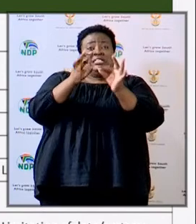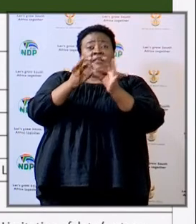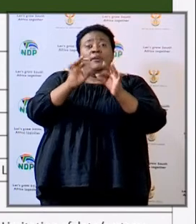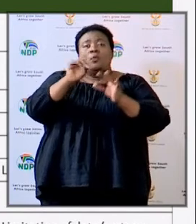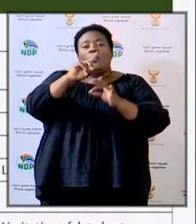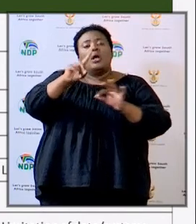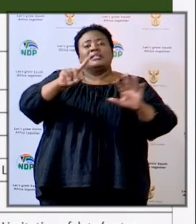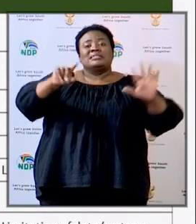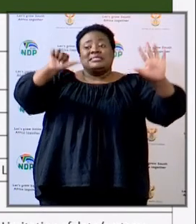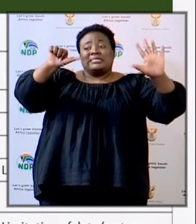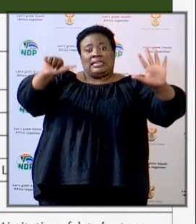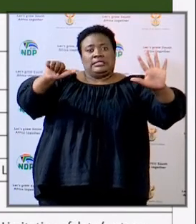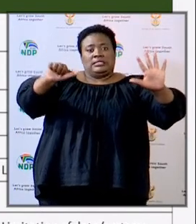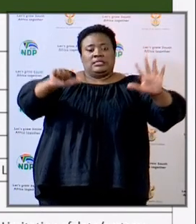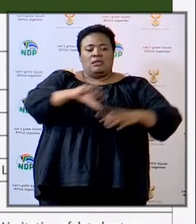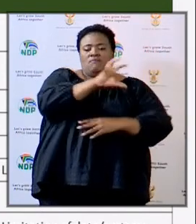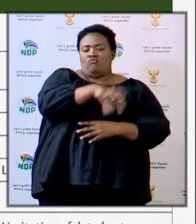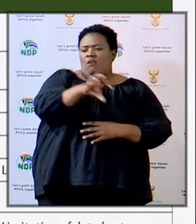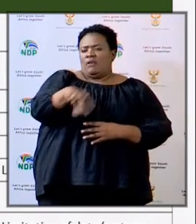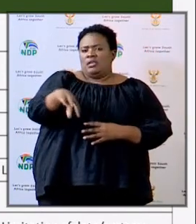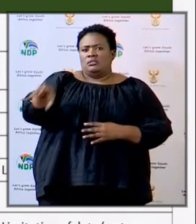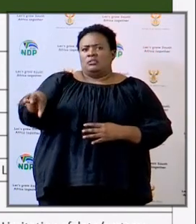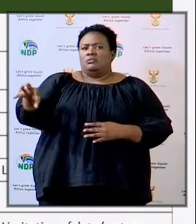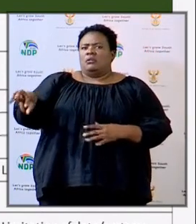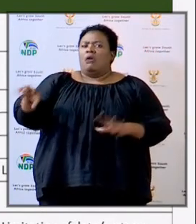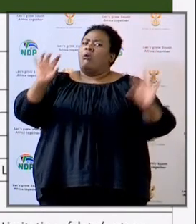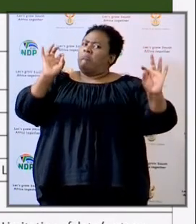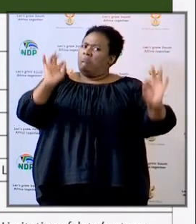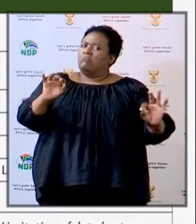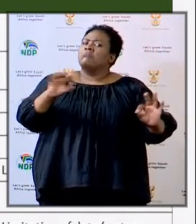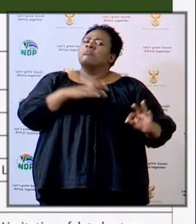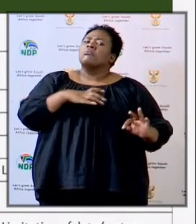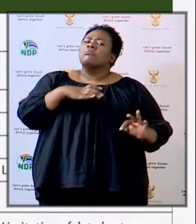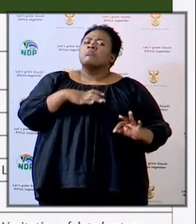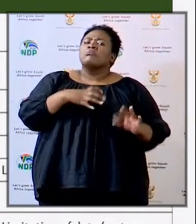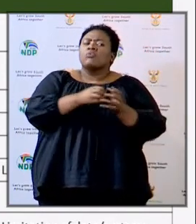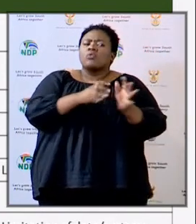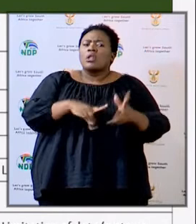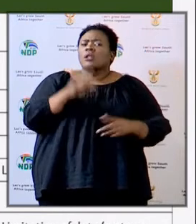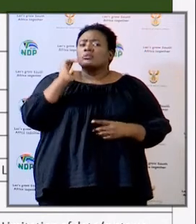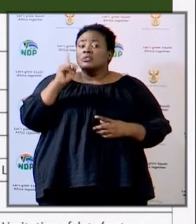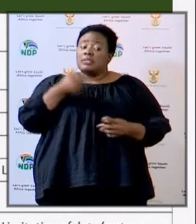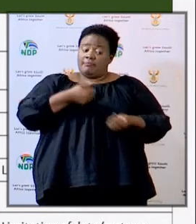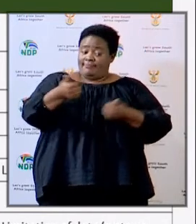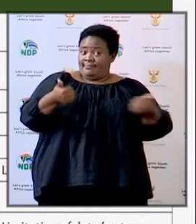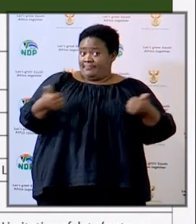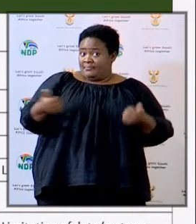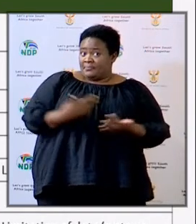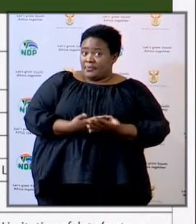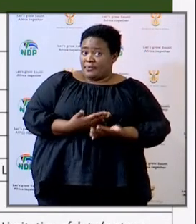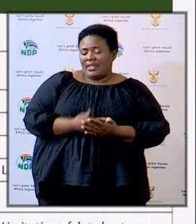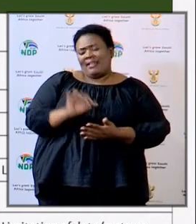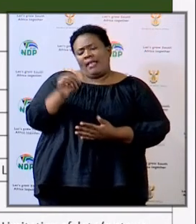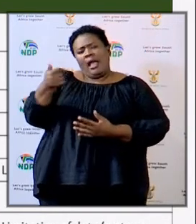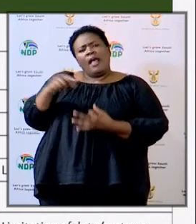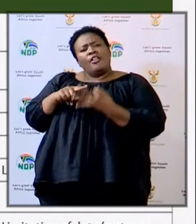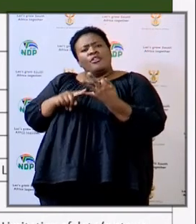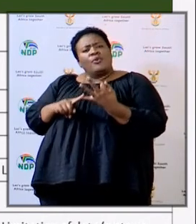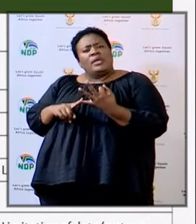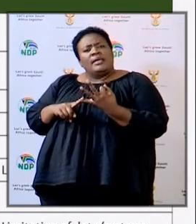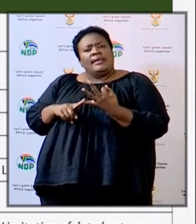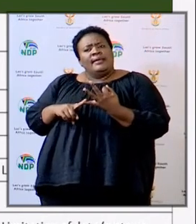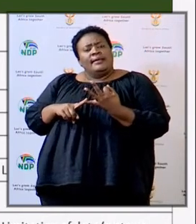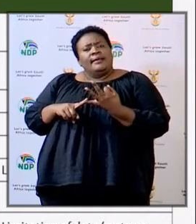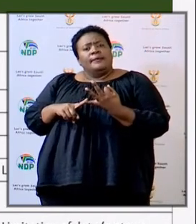six provinces present a very comfortable position to receive learners and teachers. And the other three,